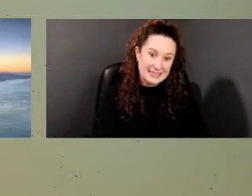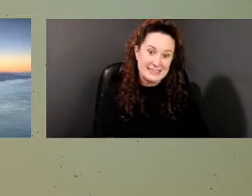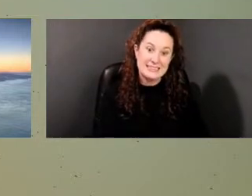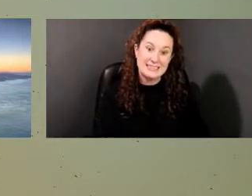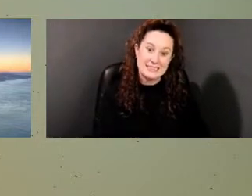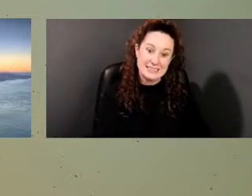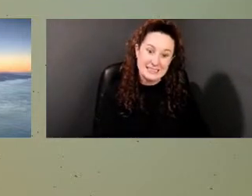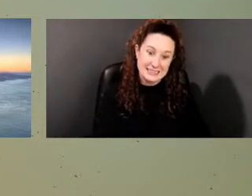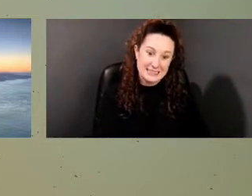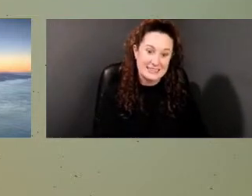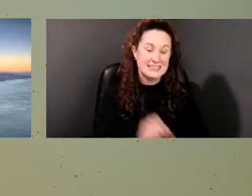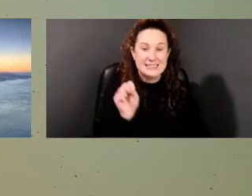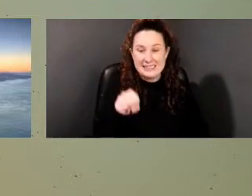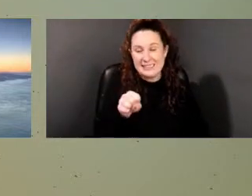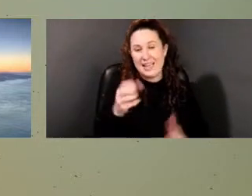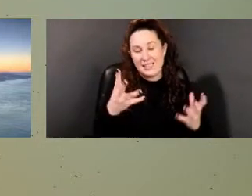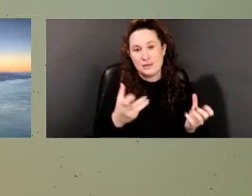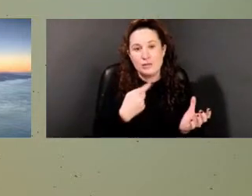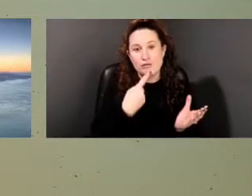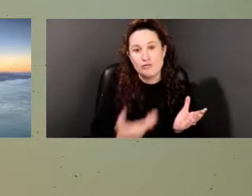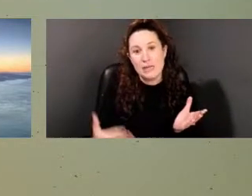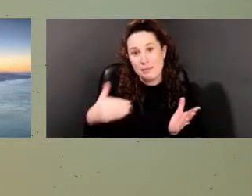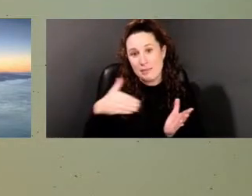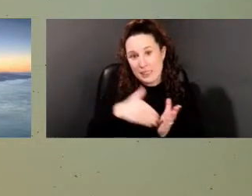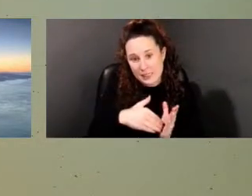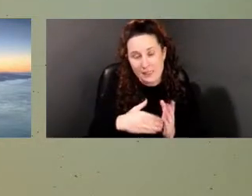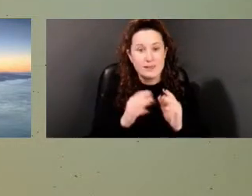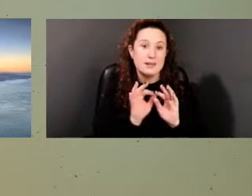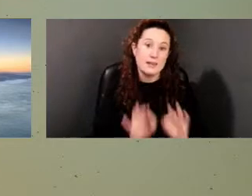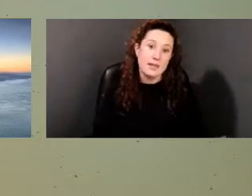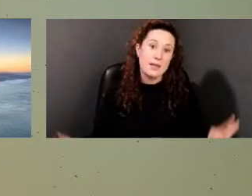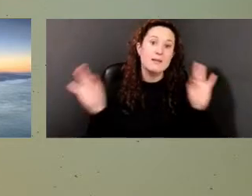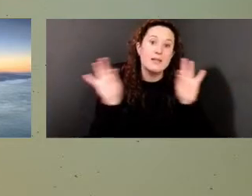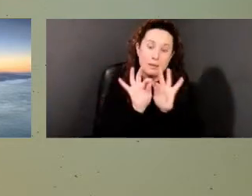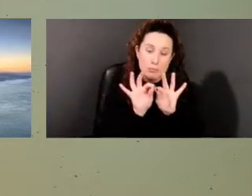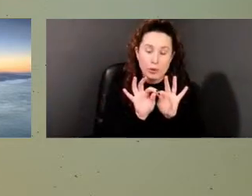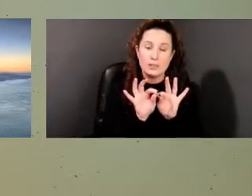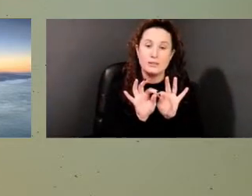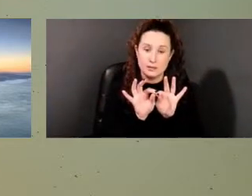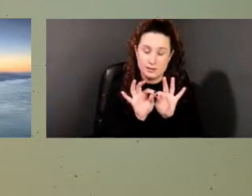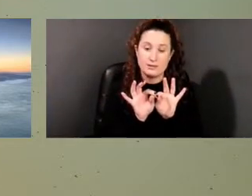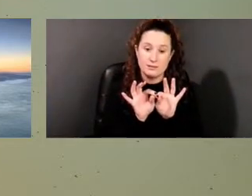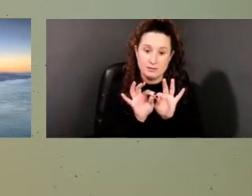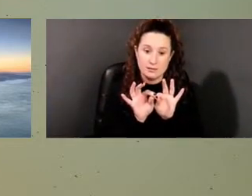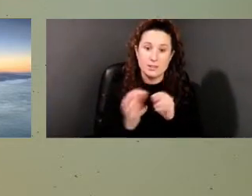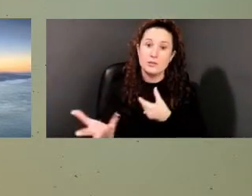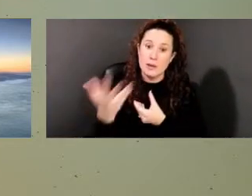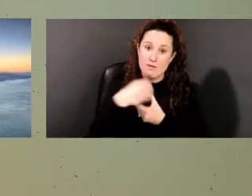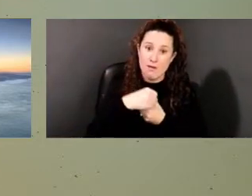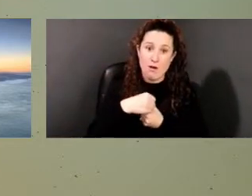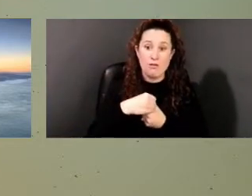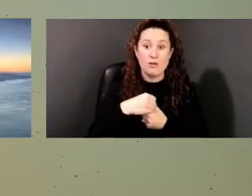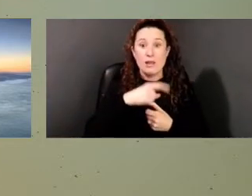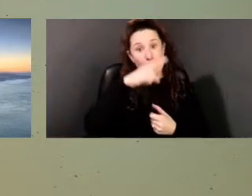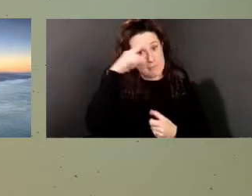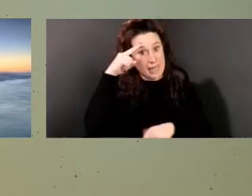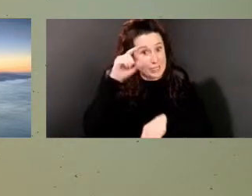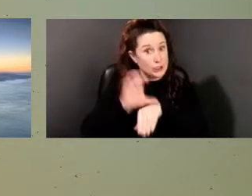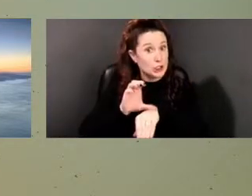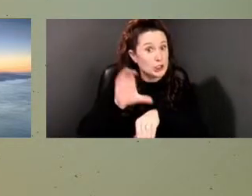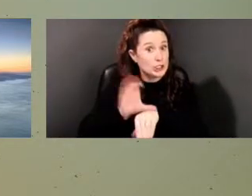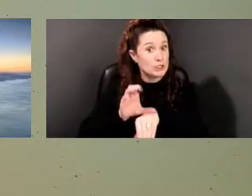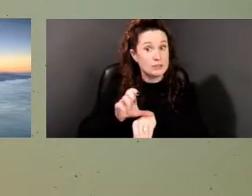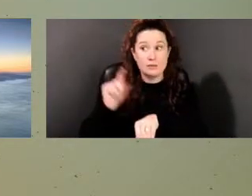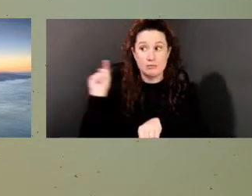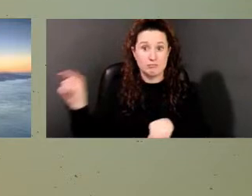just repeat again the importance, I think, of involving the black churches and the members of the